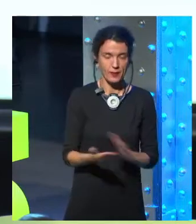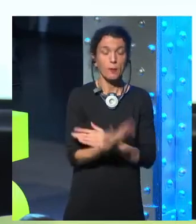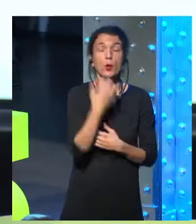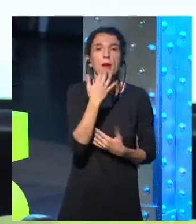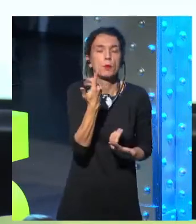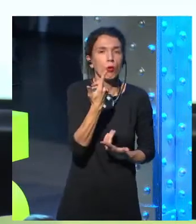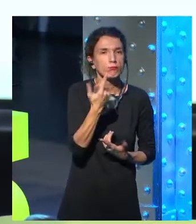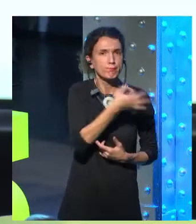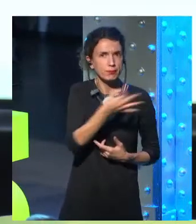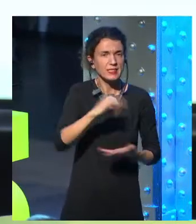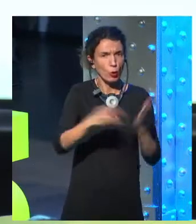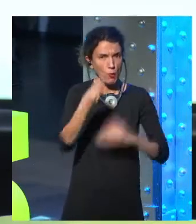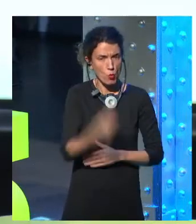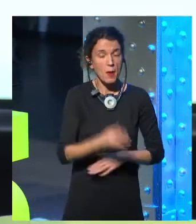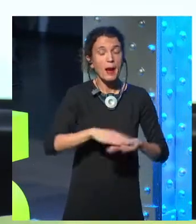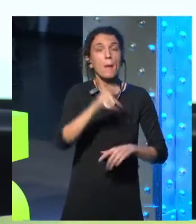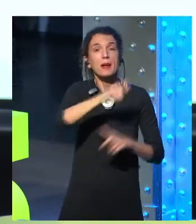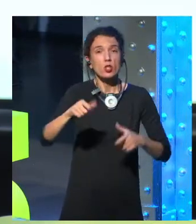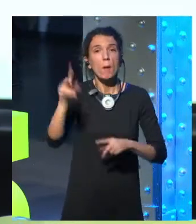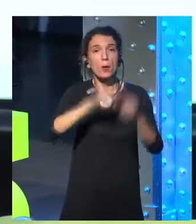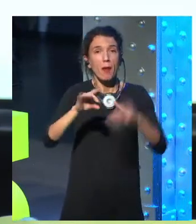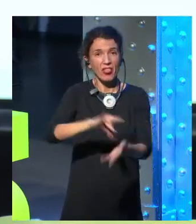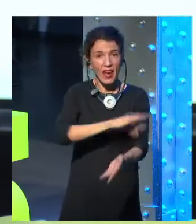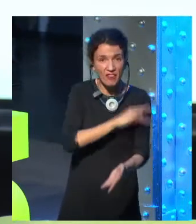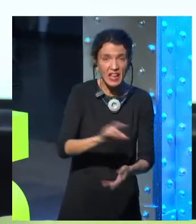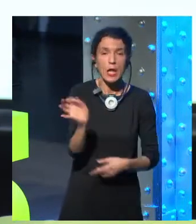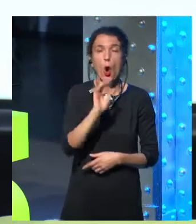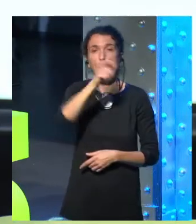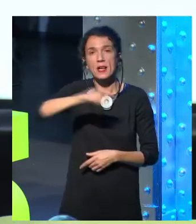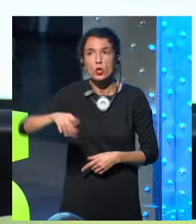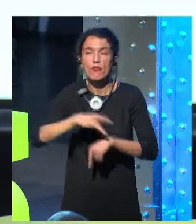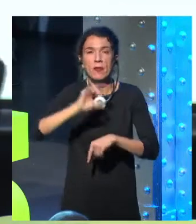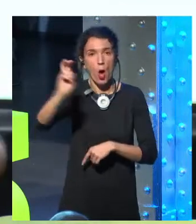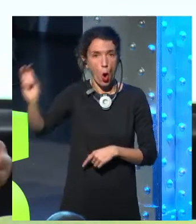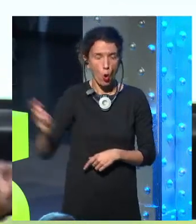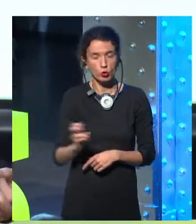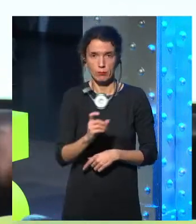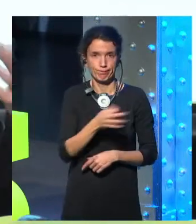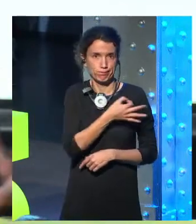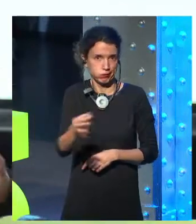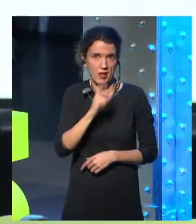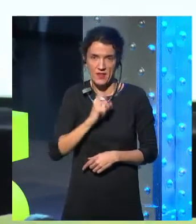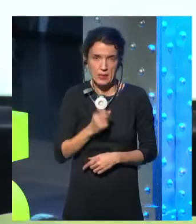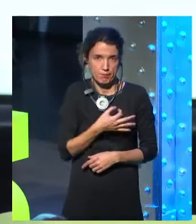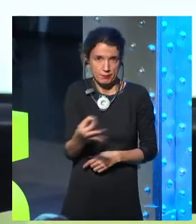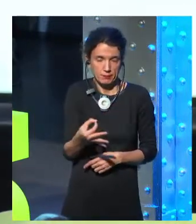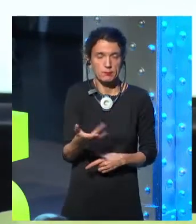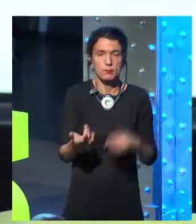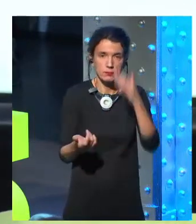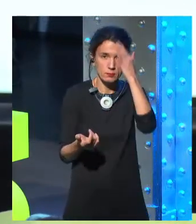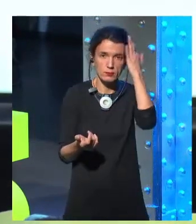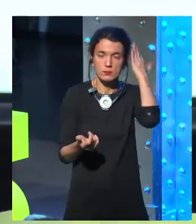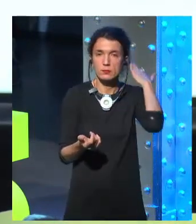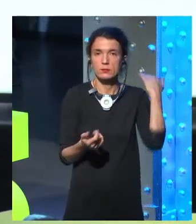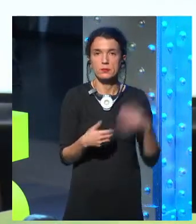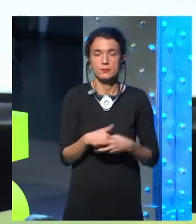And he said, no. It just beeps. So I've been at a wedding. I've been at a funeral. I've been at a movie theater. And I beep and everybody thinks my phone